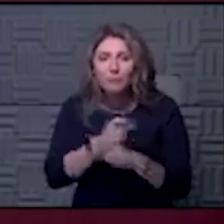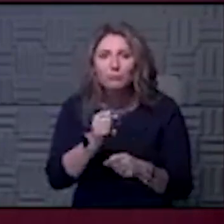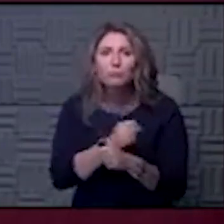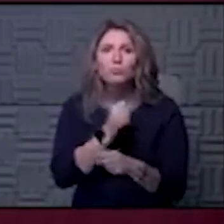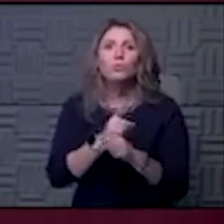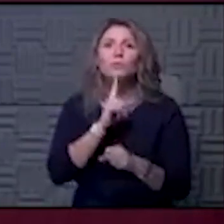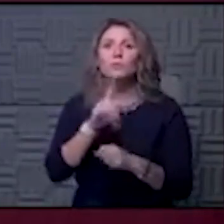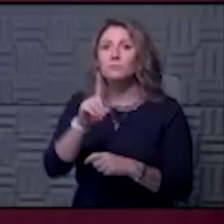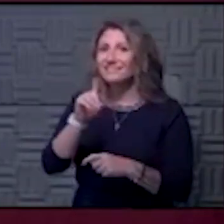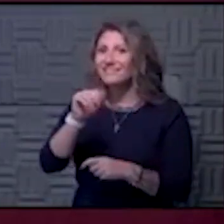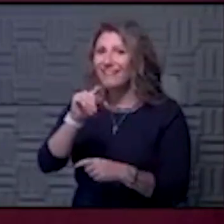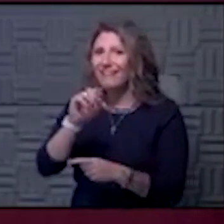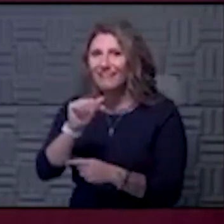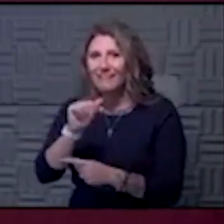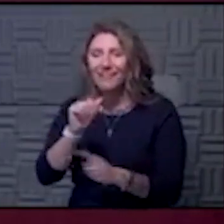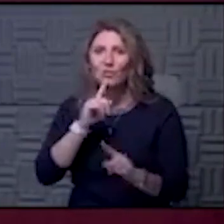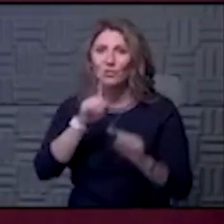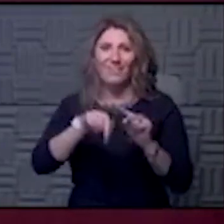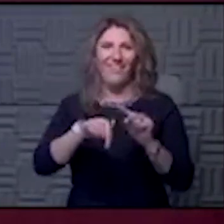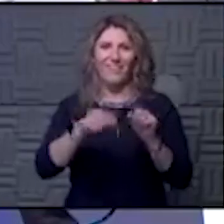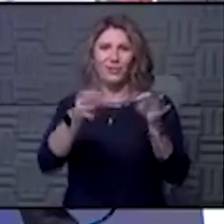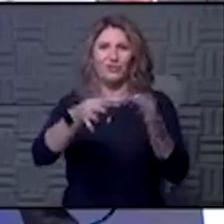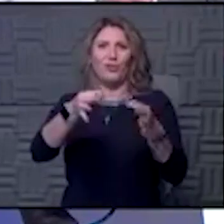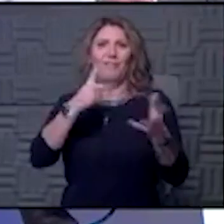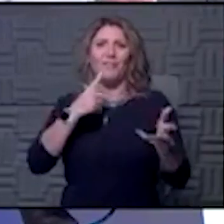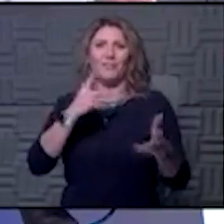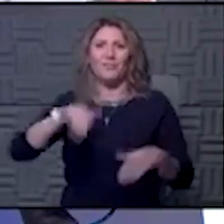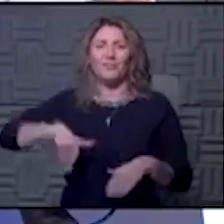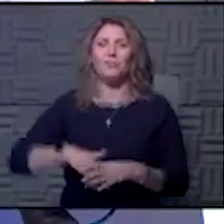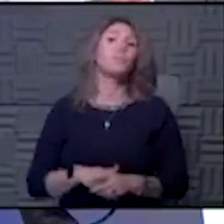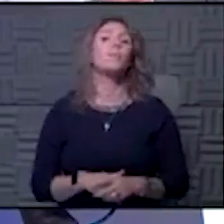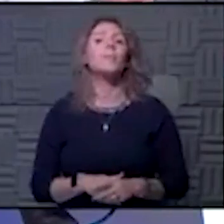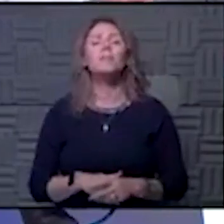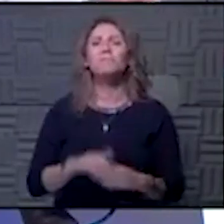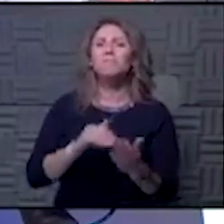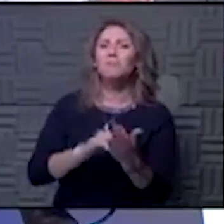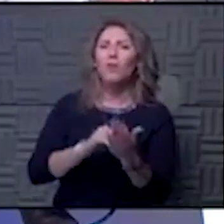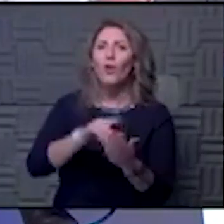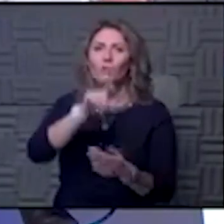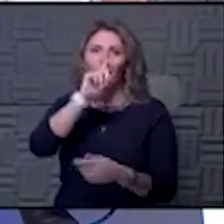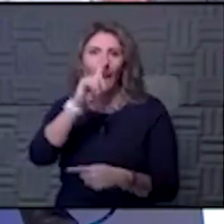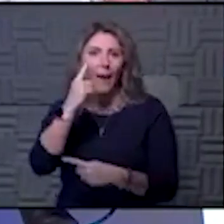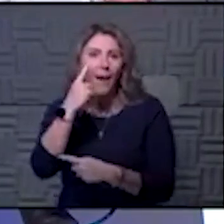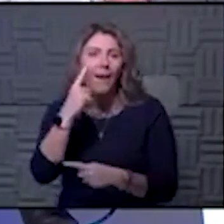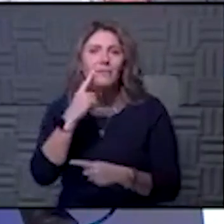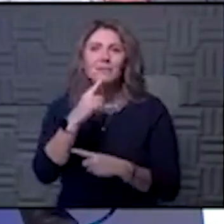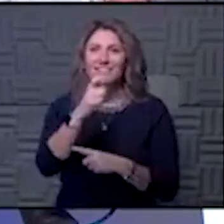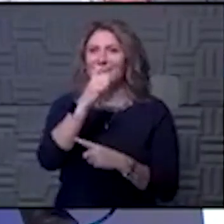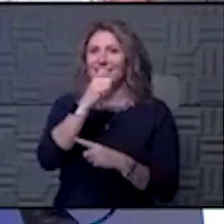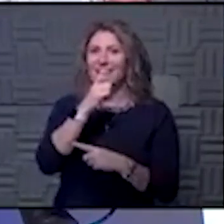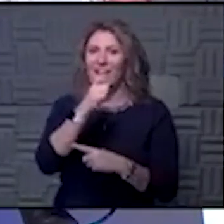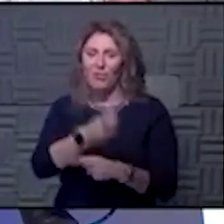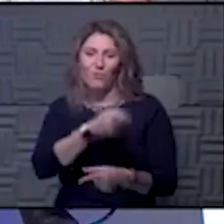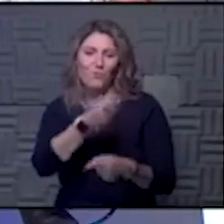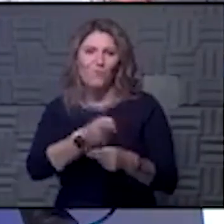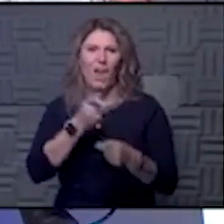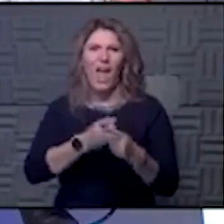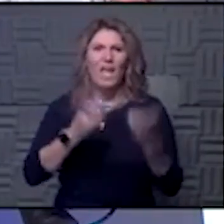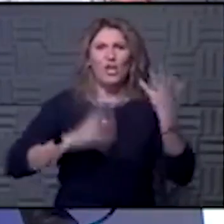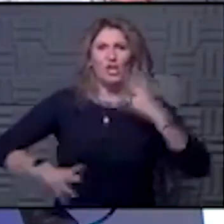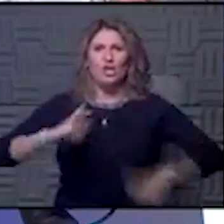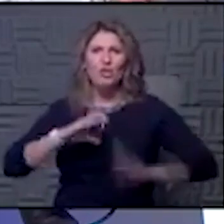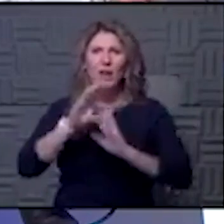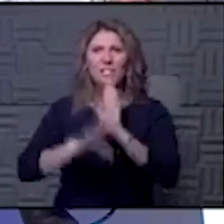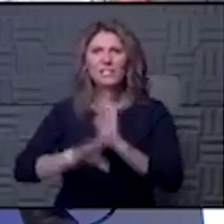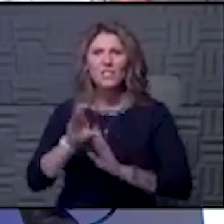that, we cannot really make the judgment. So Hawkeye, Solite and Ojo obviously didn't get the right dress code memo because they came in in ties